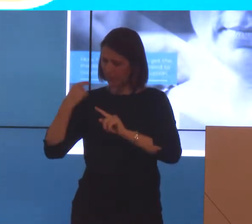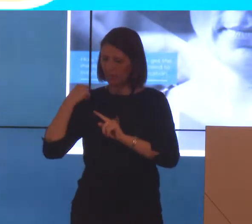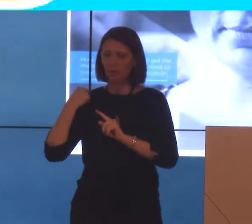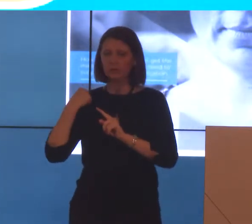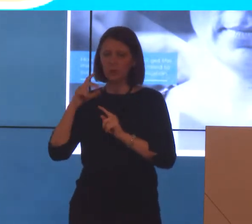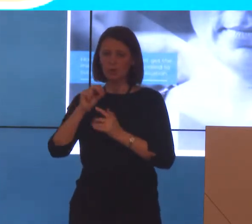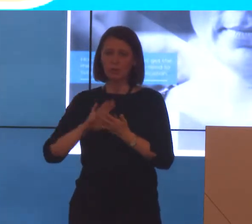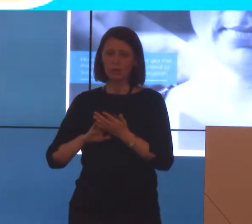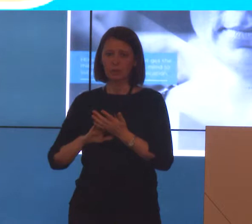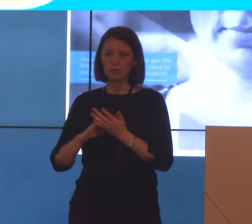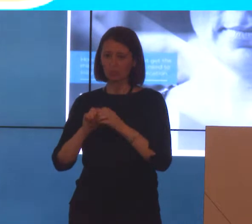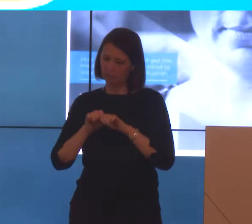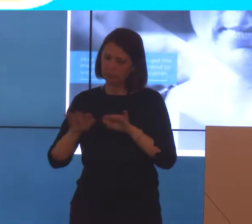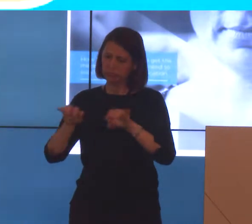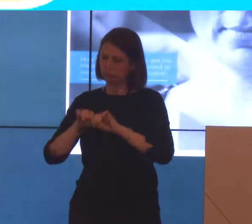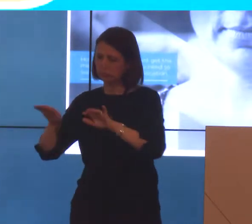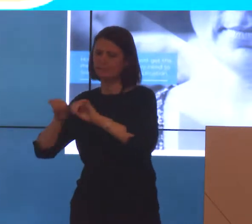or so, where we've rolled it out.